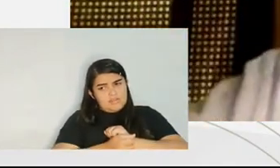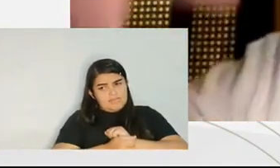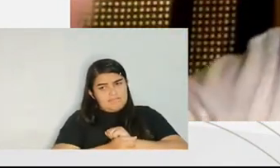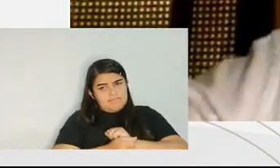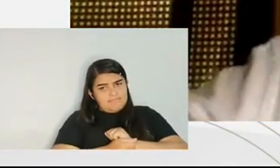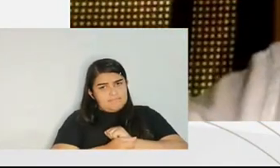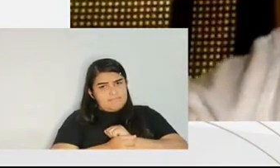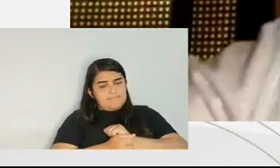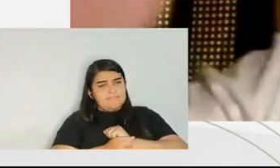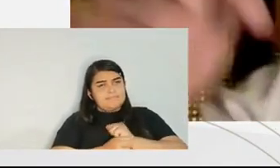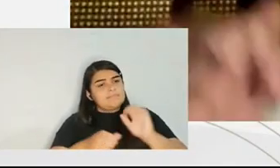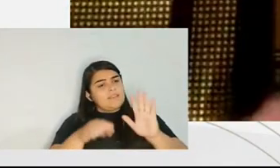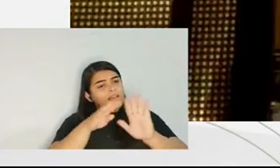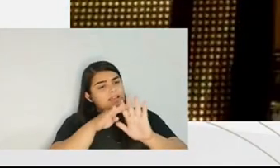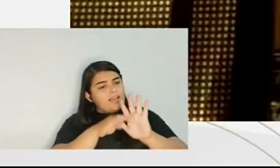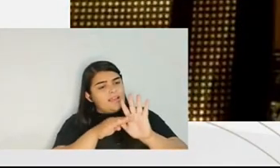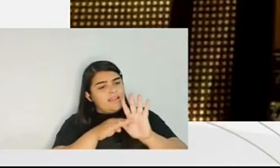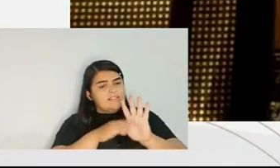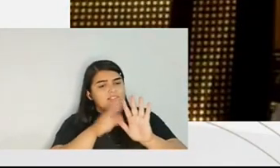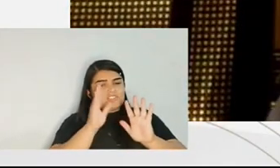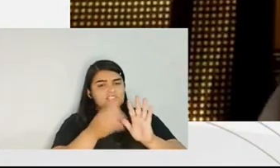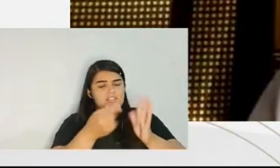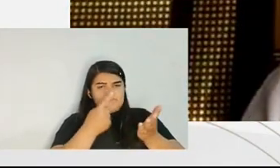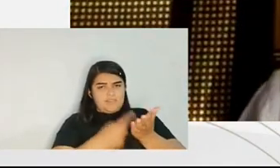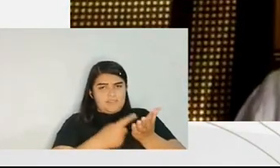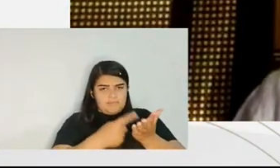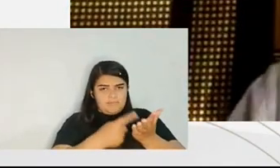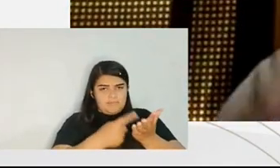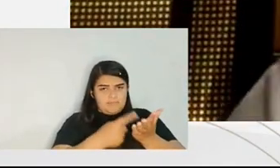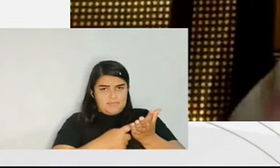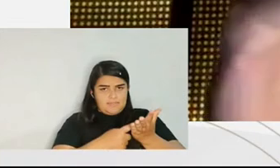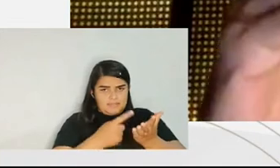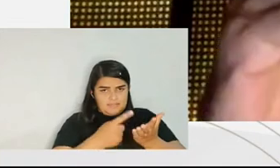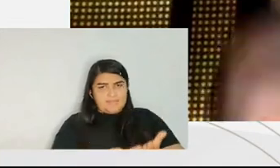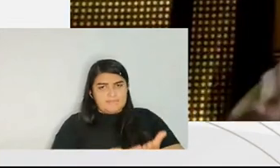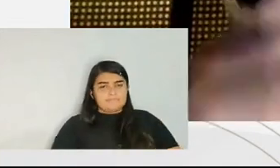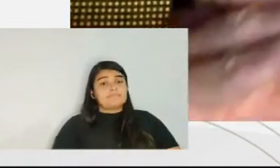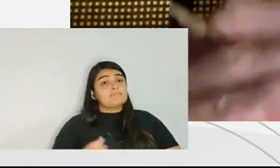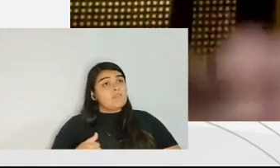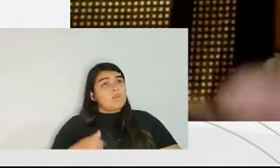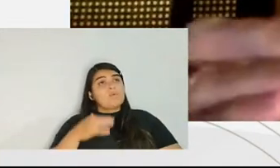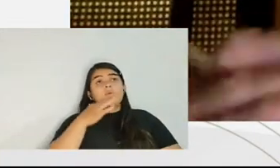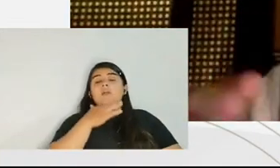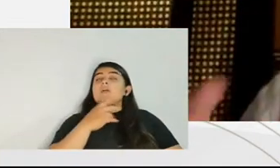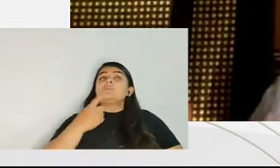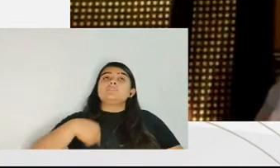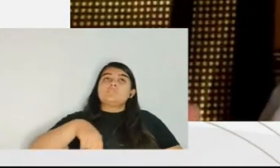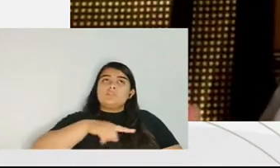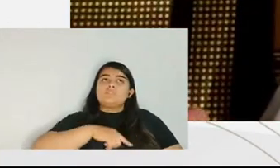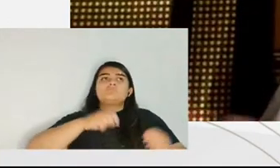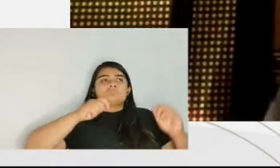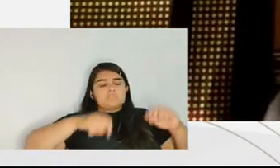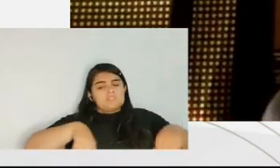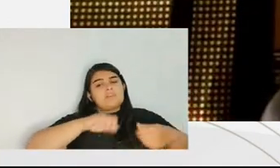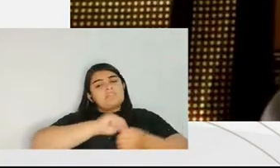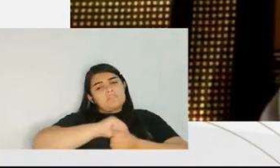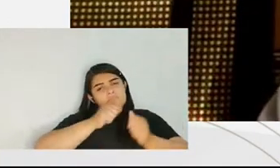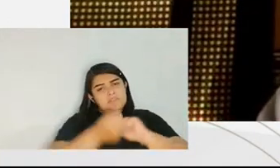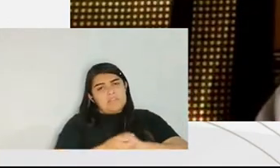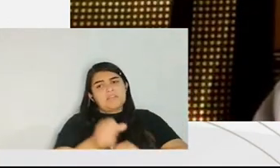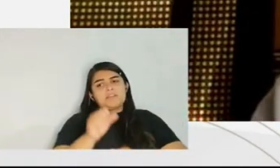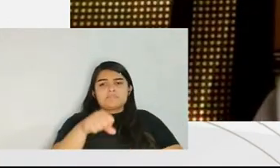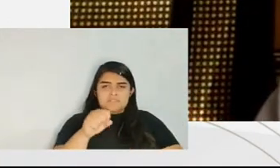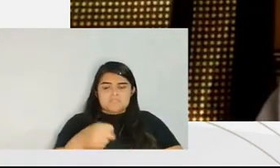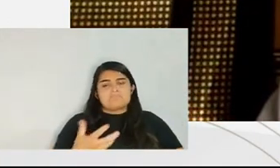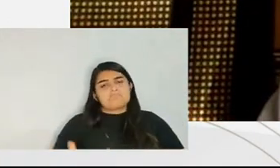question and the convenience of the clauses that were agreed on i believe that we can